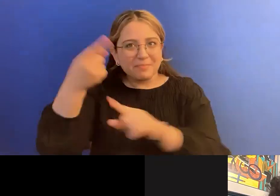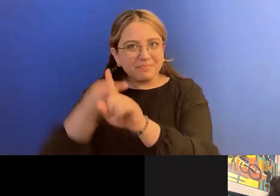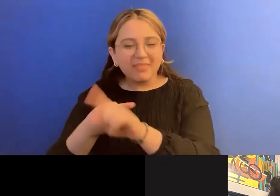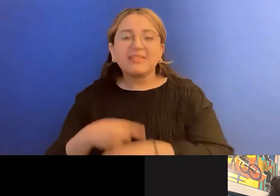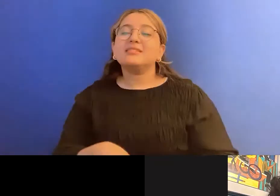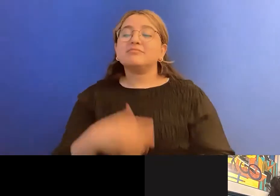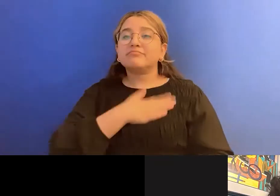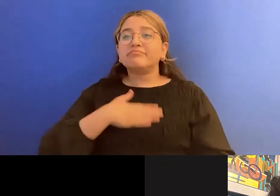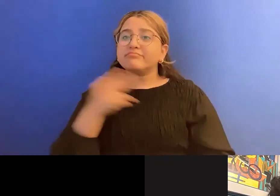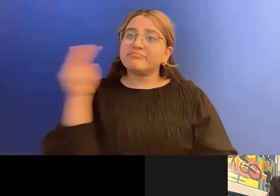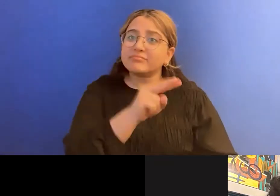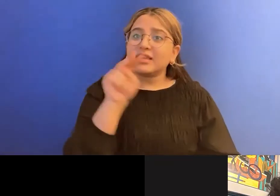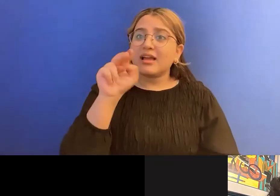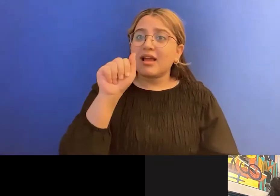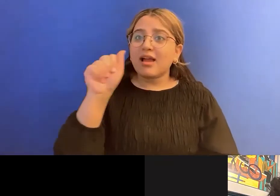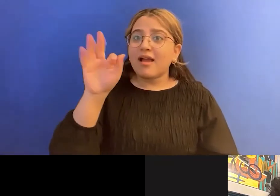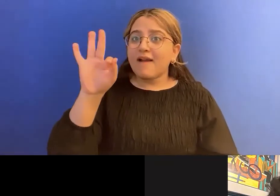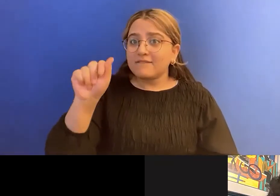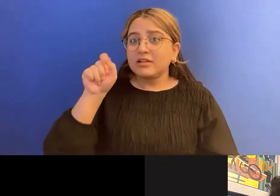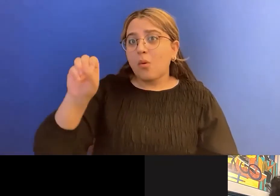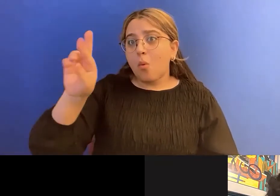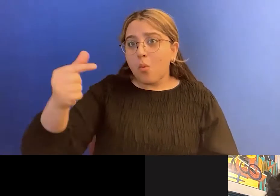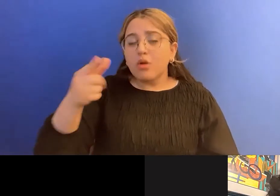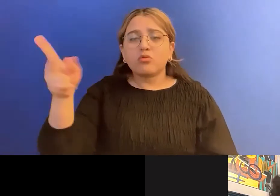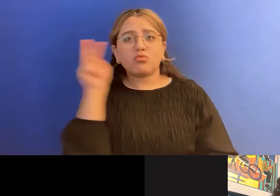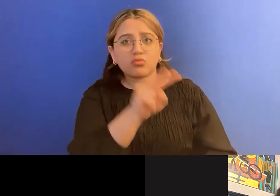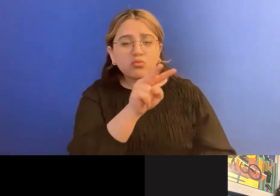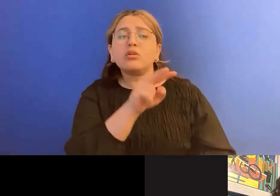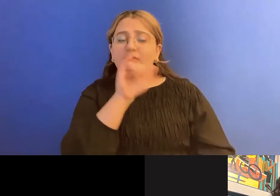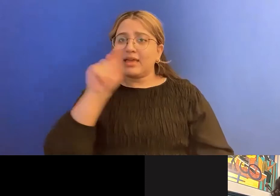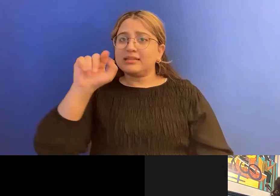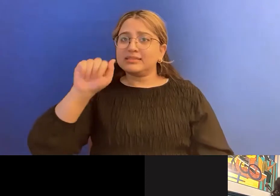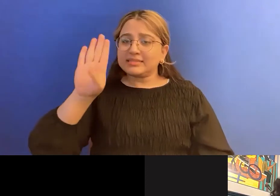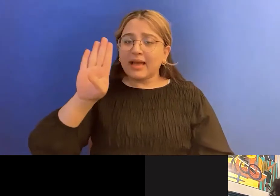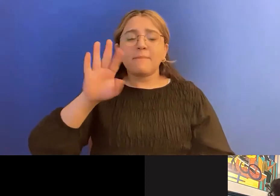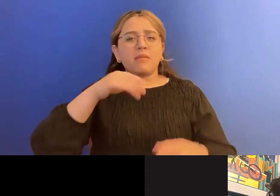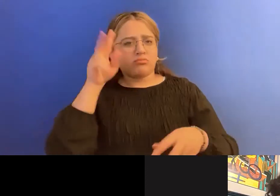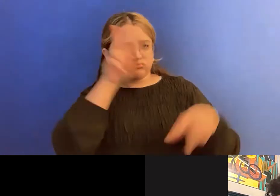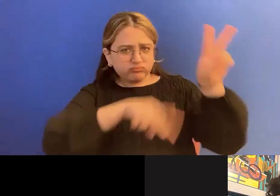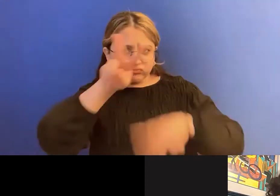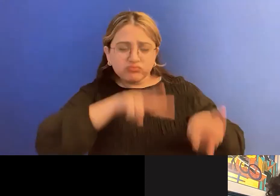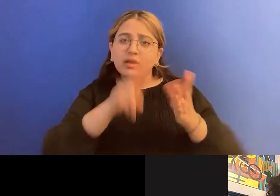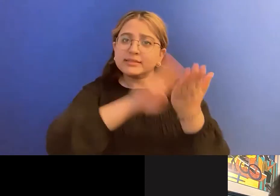look at the Fat Liberation Month tab and sign up for these events. That's how you get the Zoom link.